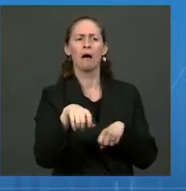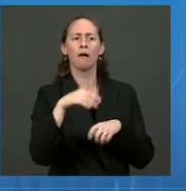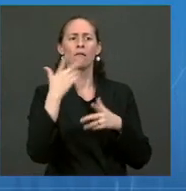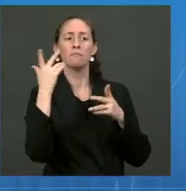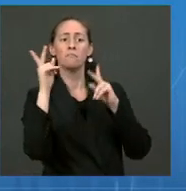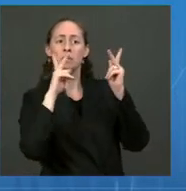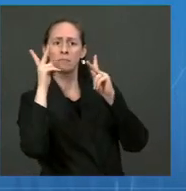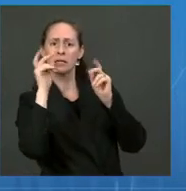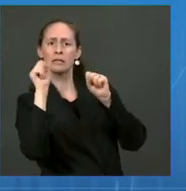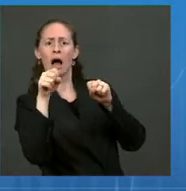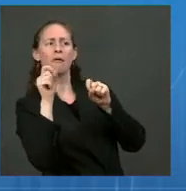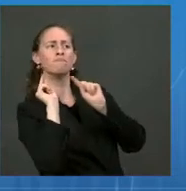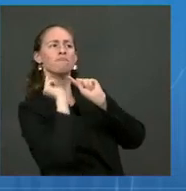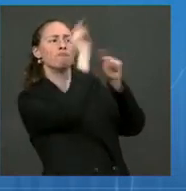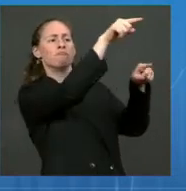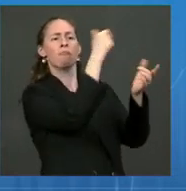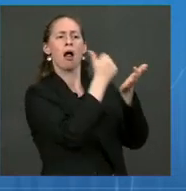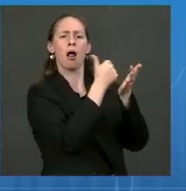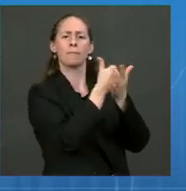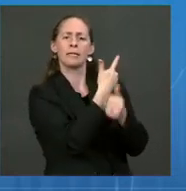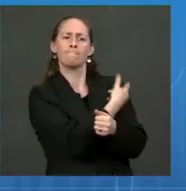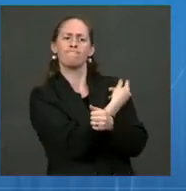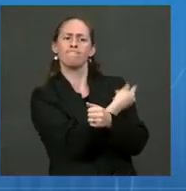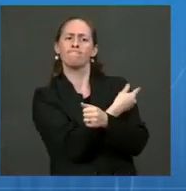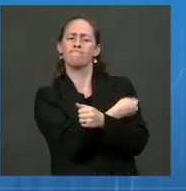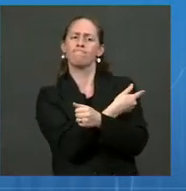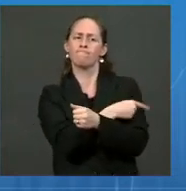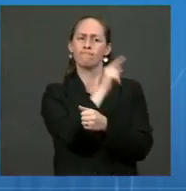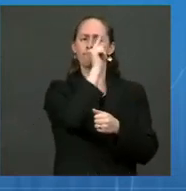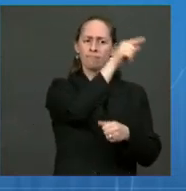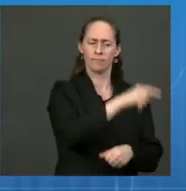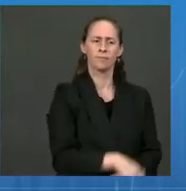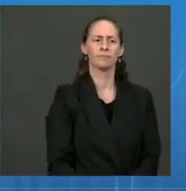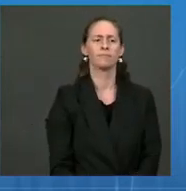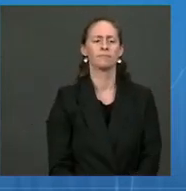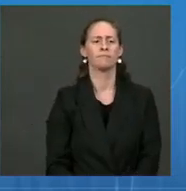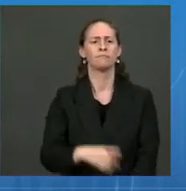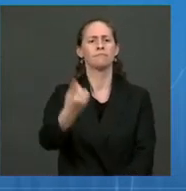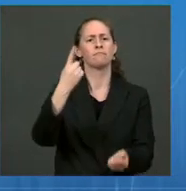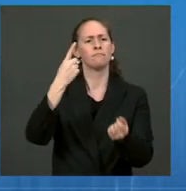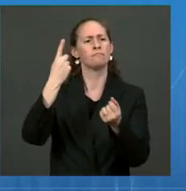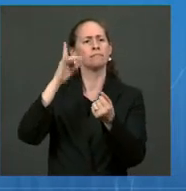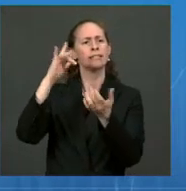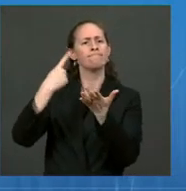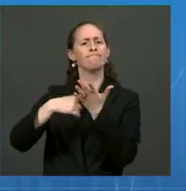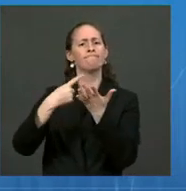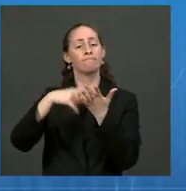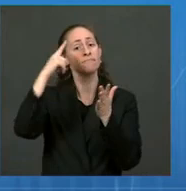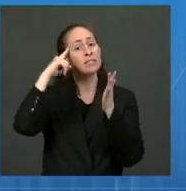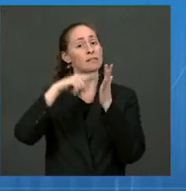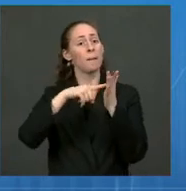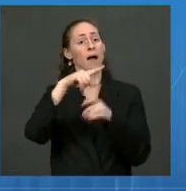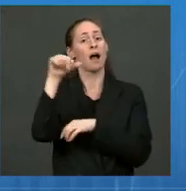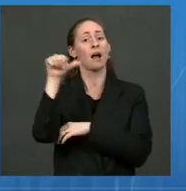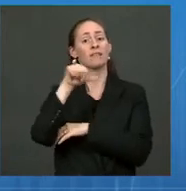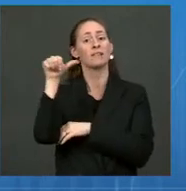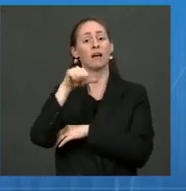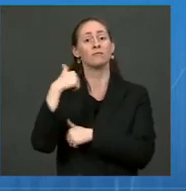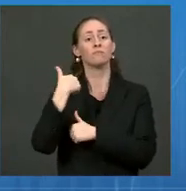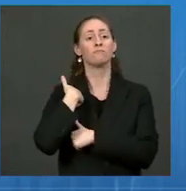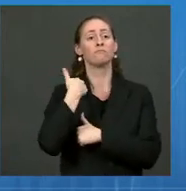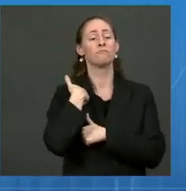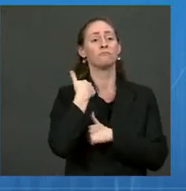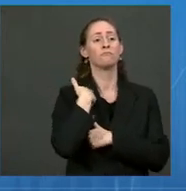doses. Andy Slavitt has been talking about potentially the troops from Afghanistan being deployed to places like Haiti and Africa.